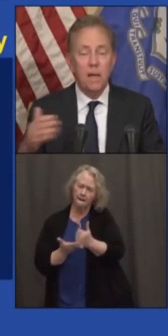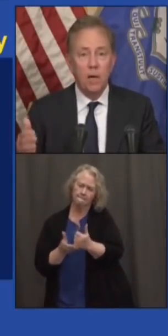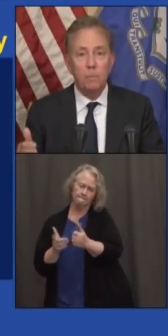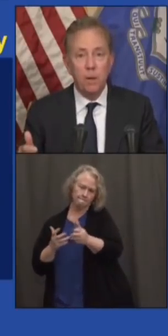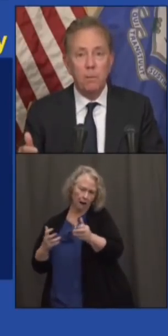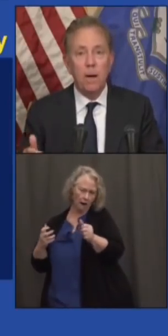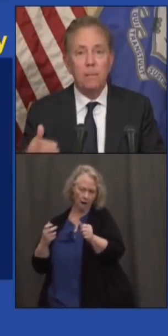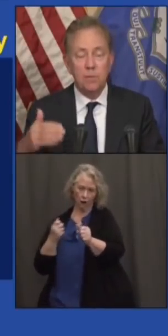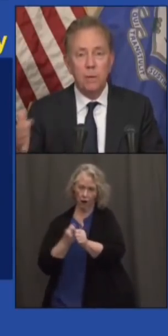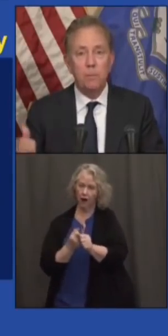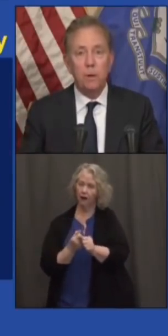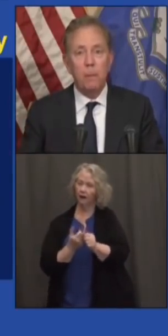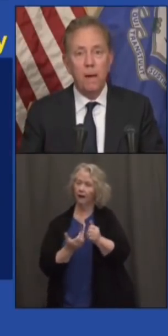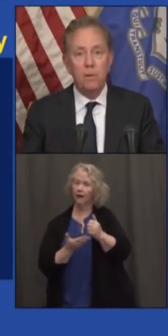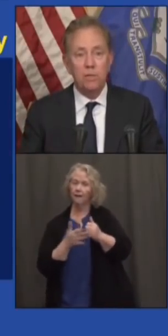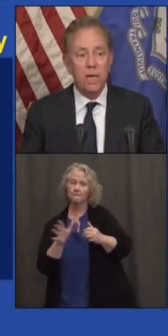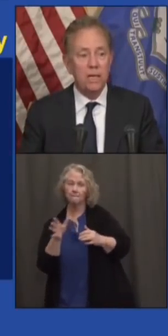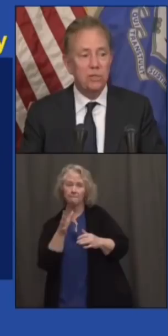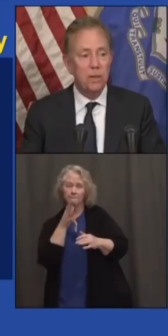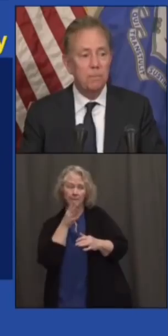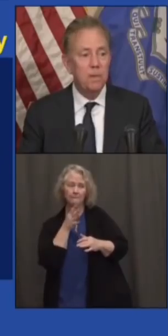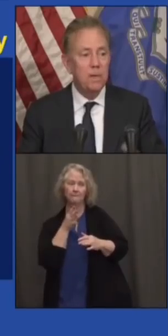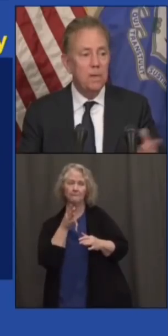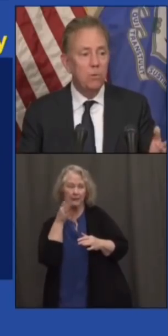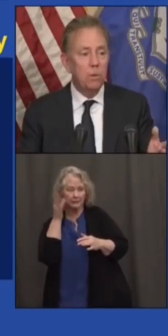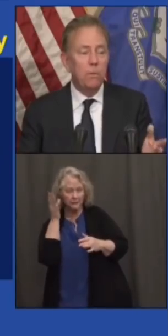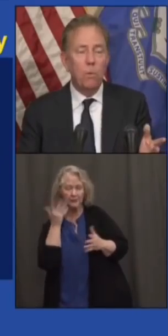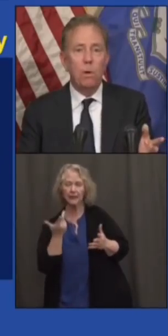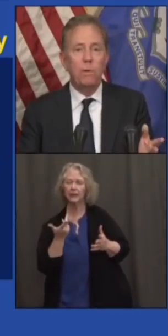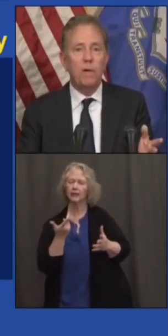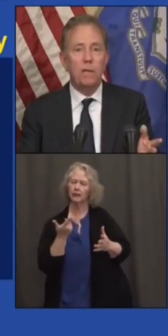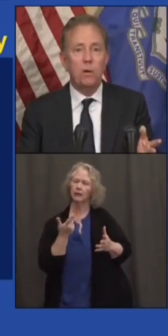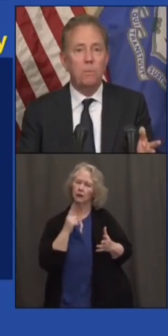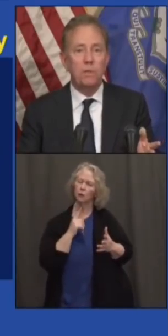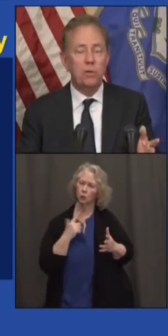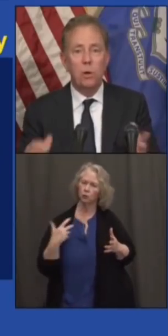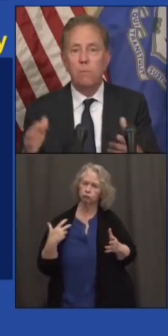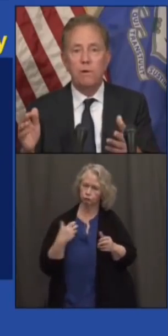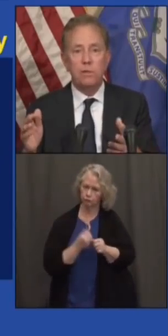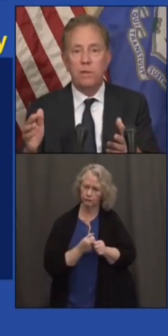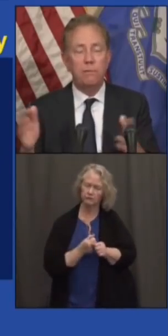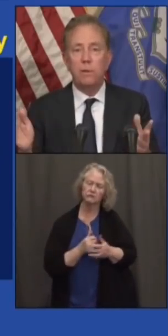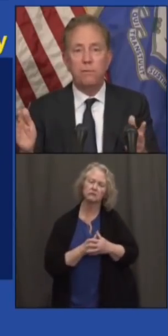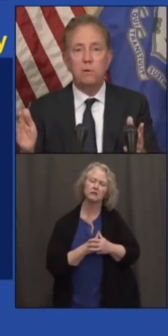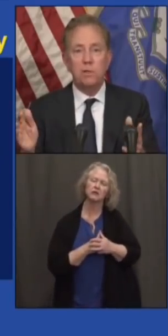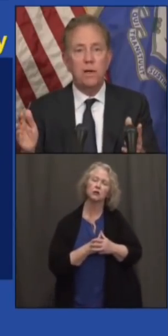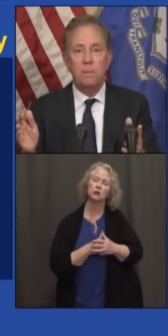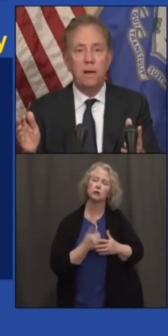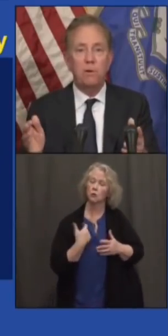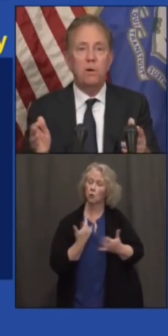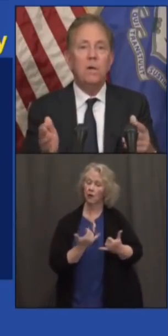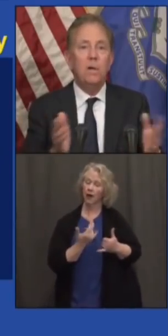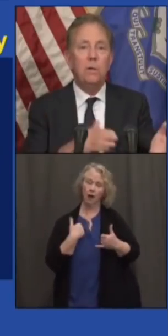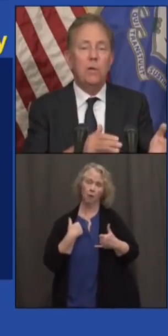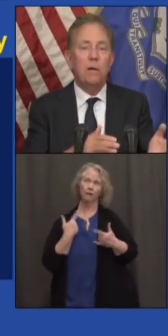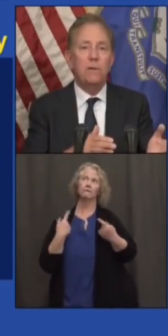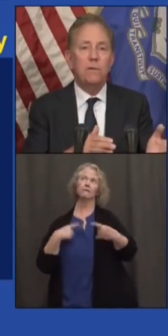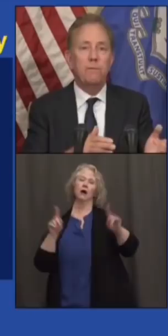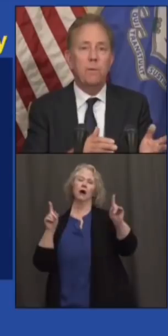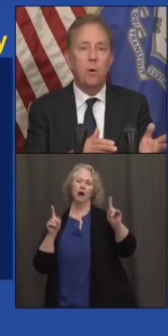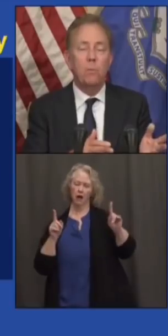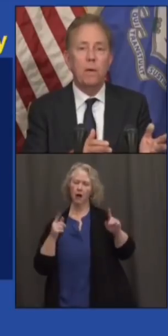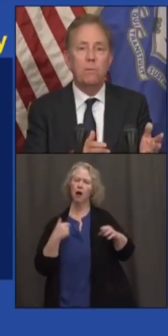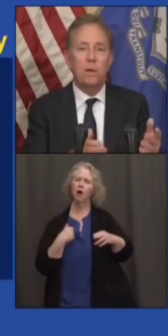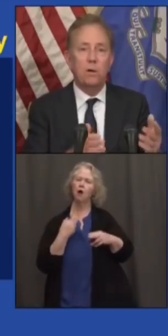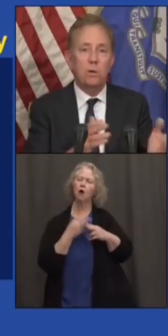up and help their moms, help their parents catch up. Number one, we've got in our budget home visiting for the first time ever. You get a